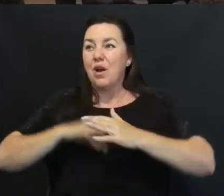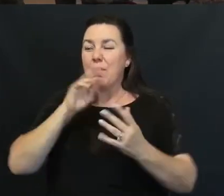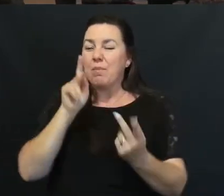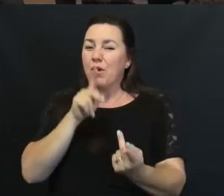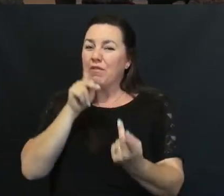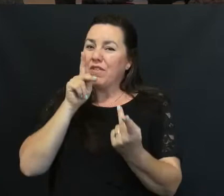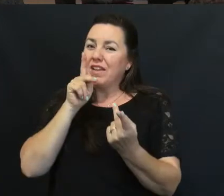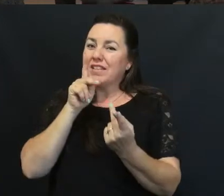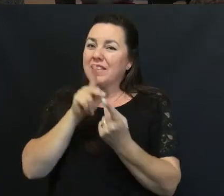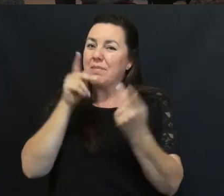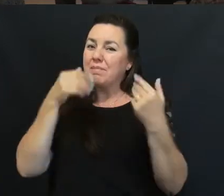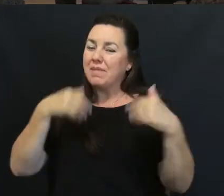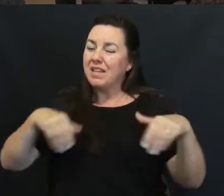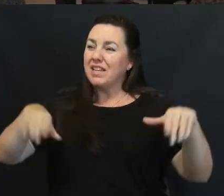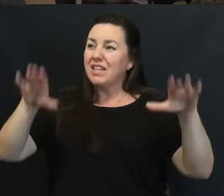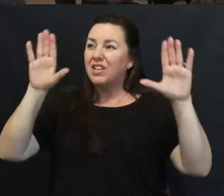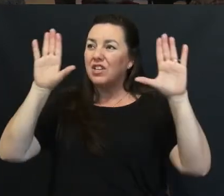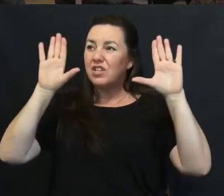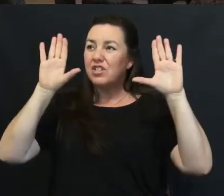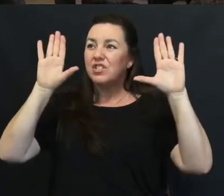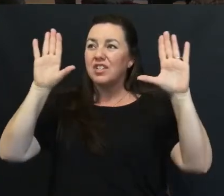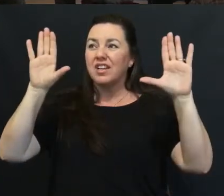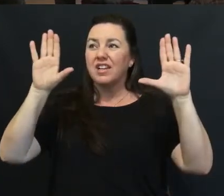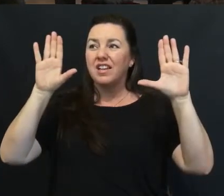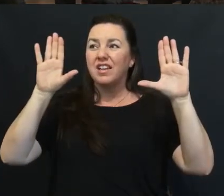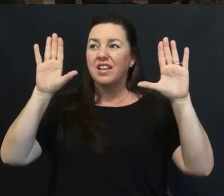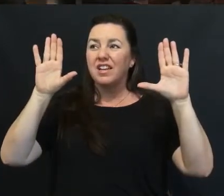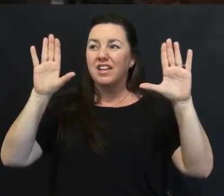Perfect submission